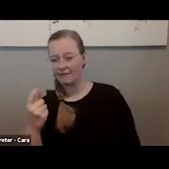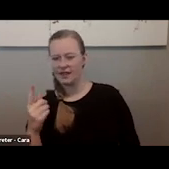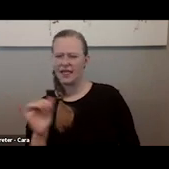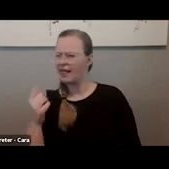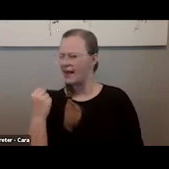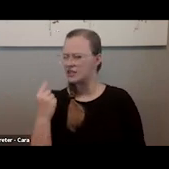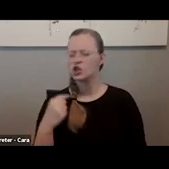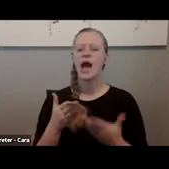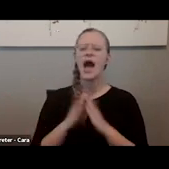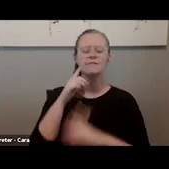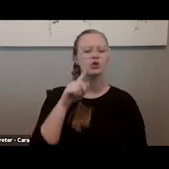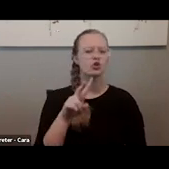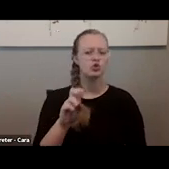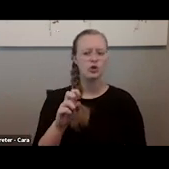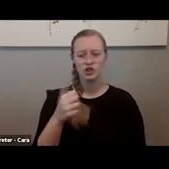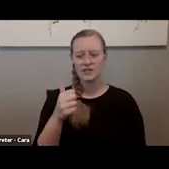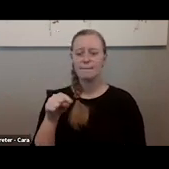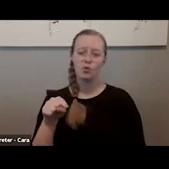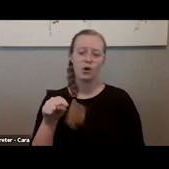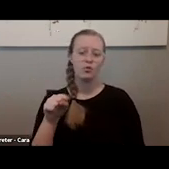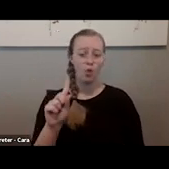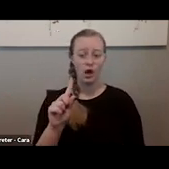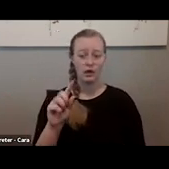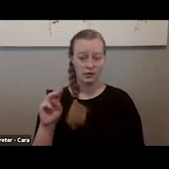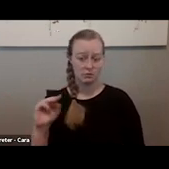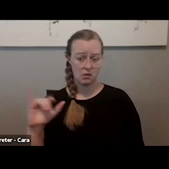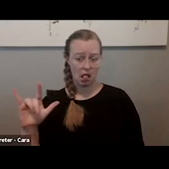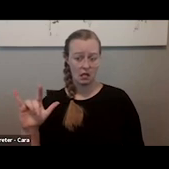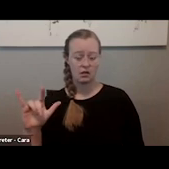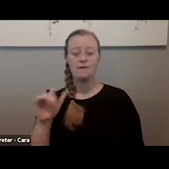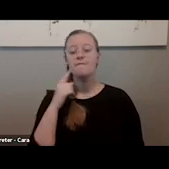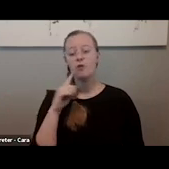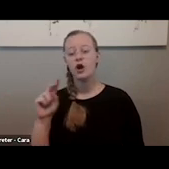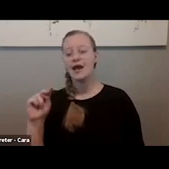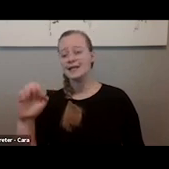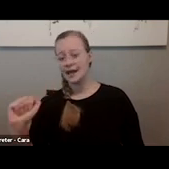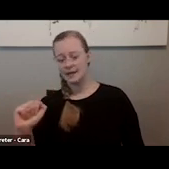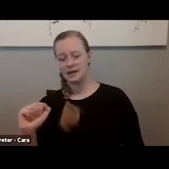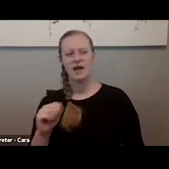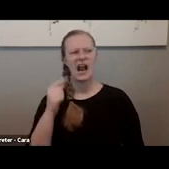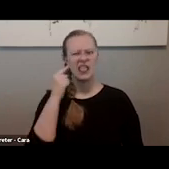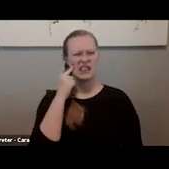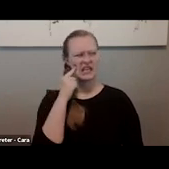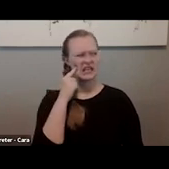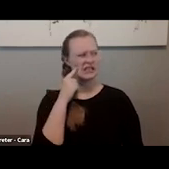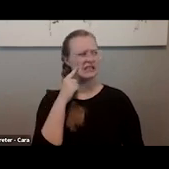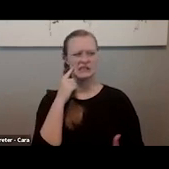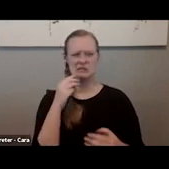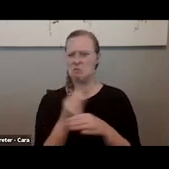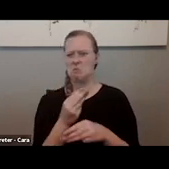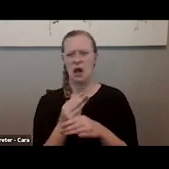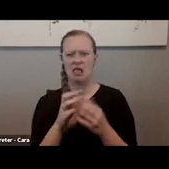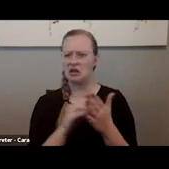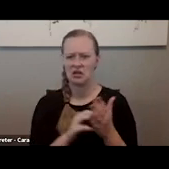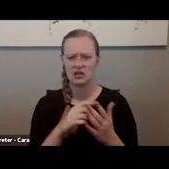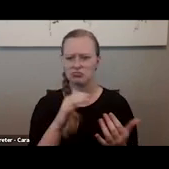asked for $210.1 million, not far off, for the NEA. And then I think in some kind of a math calculation error,